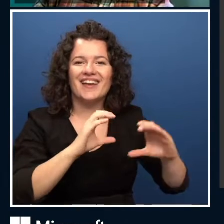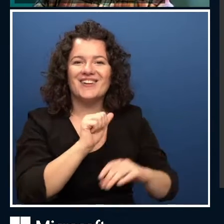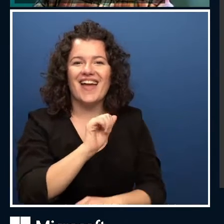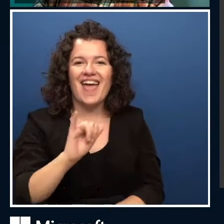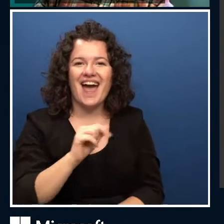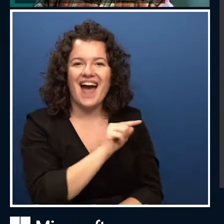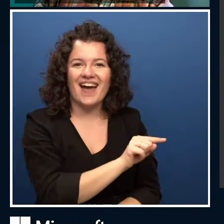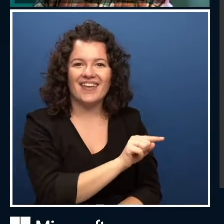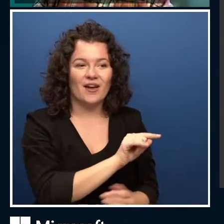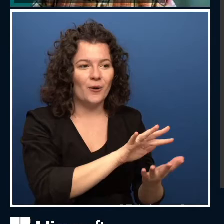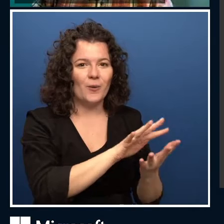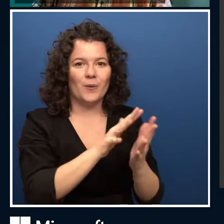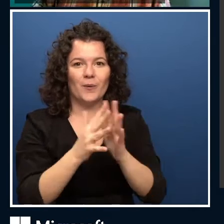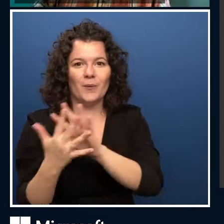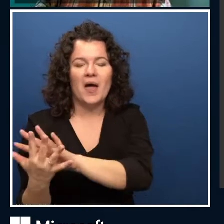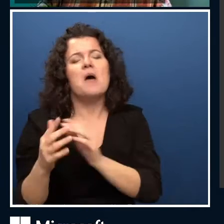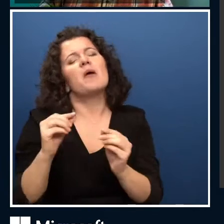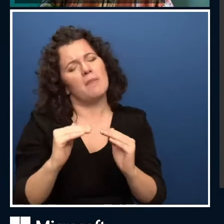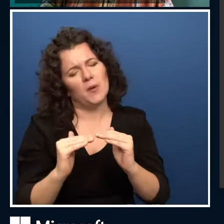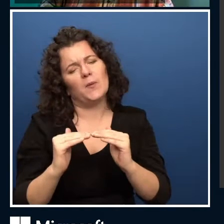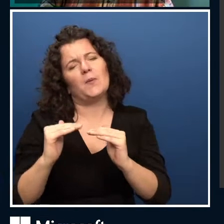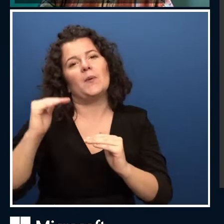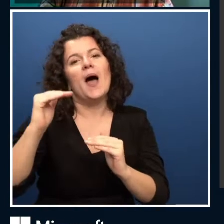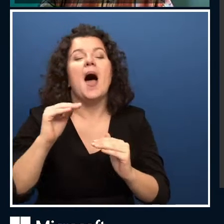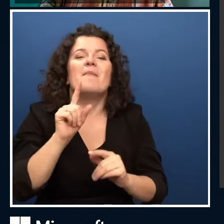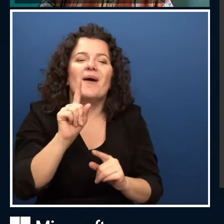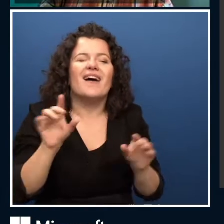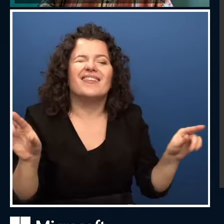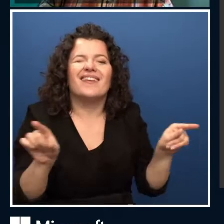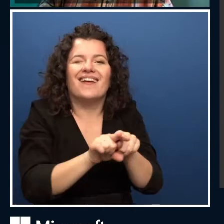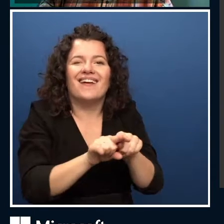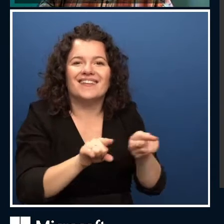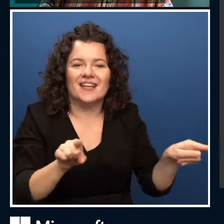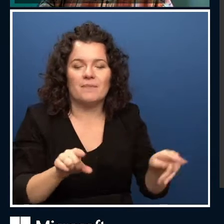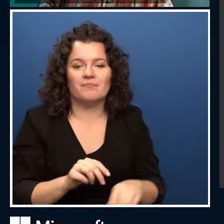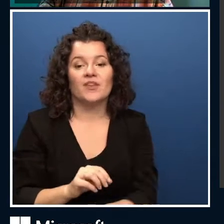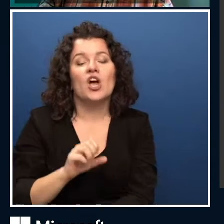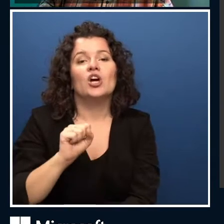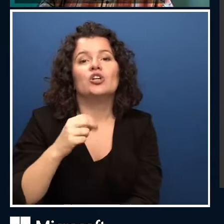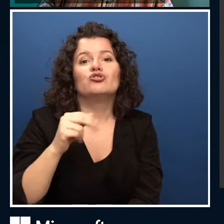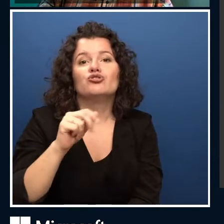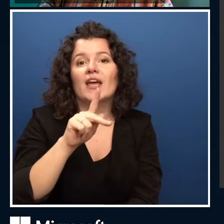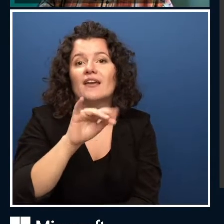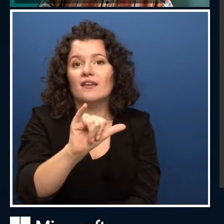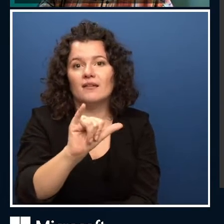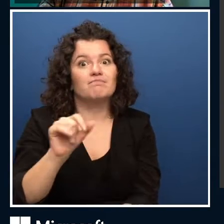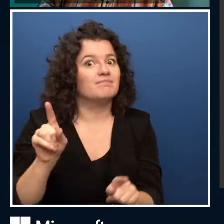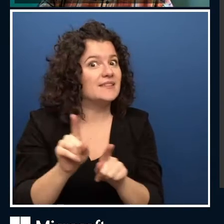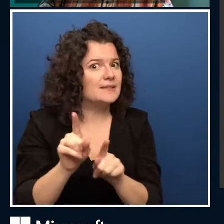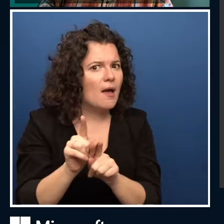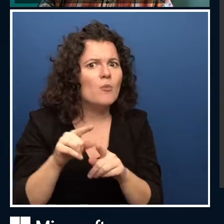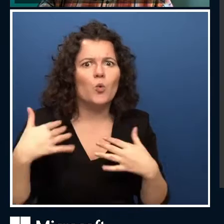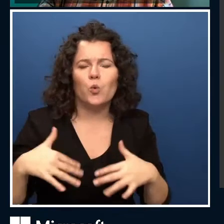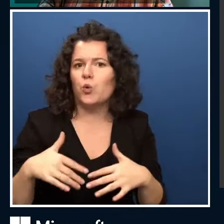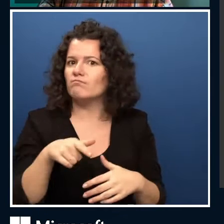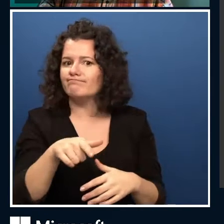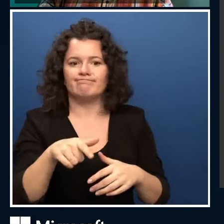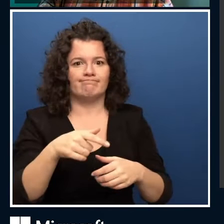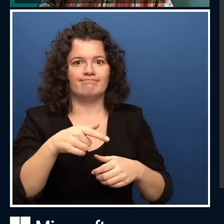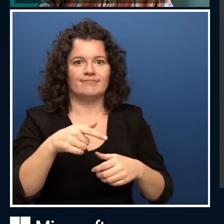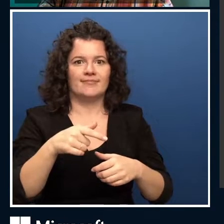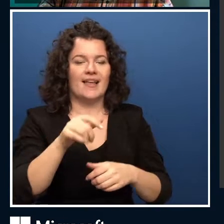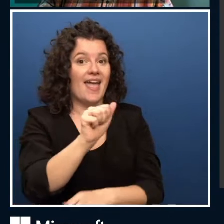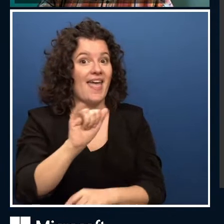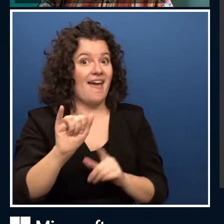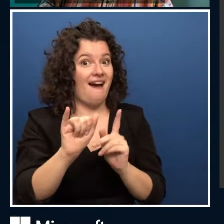physical robot, that was able to understand and place blocks and do tasks. And it was a very much an idea